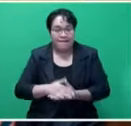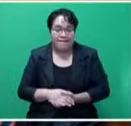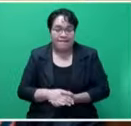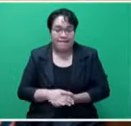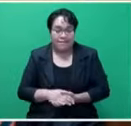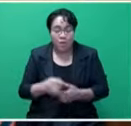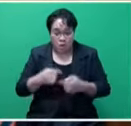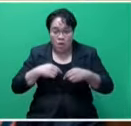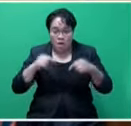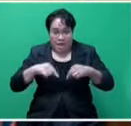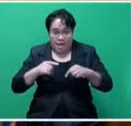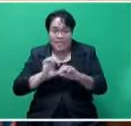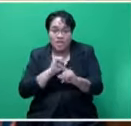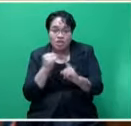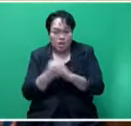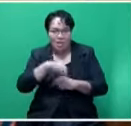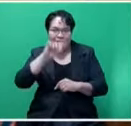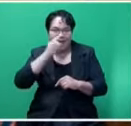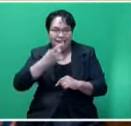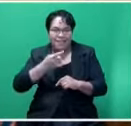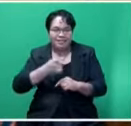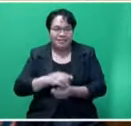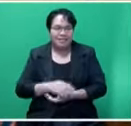We are now in a situation where we cannot be